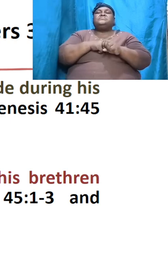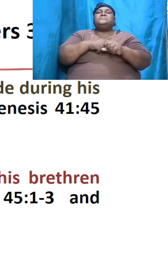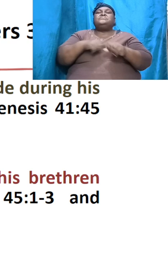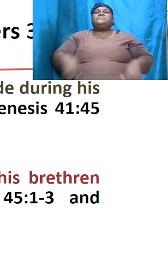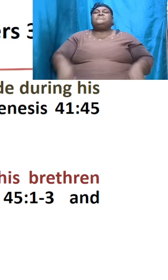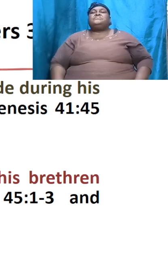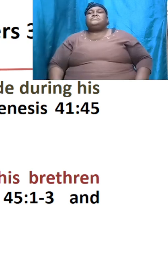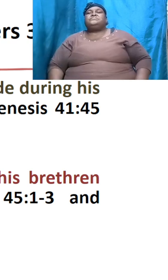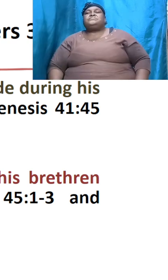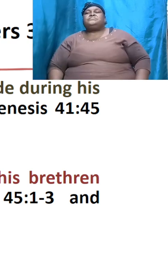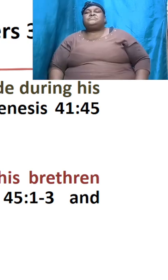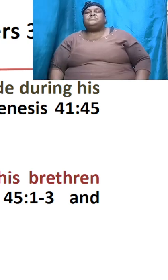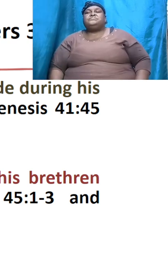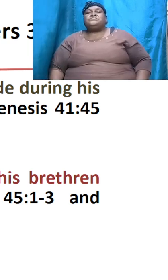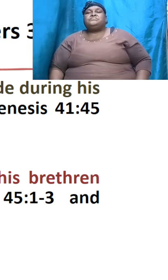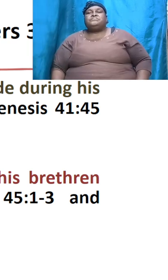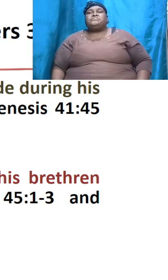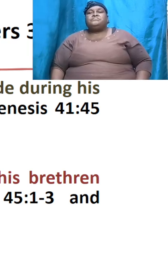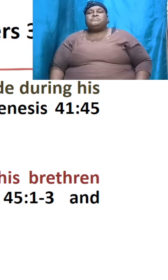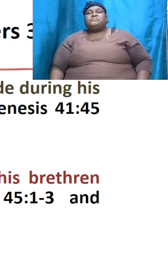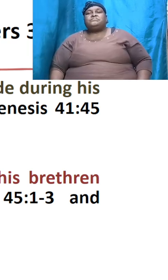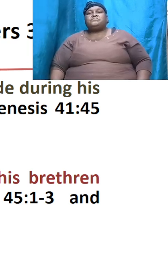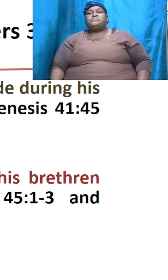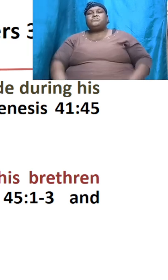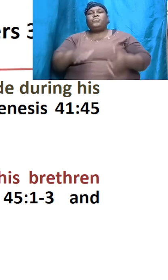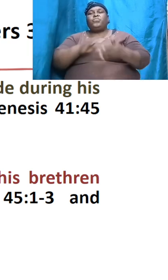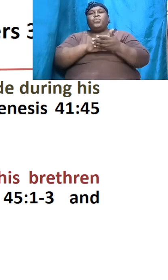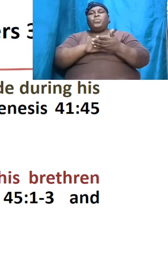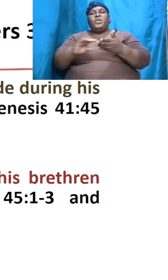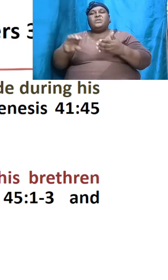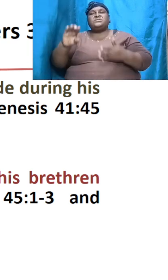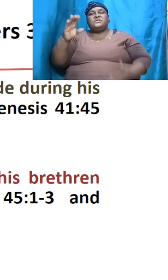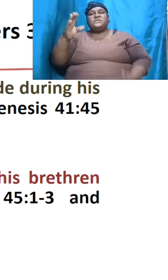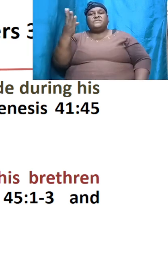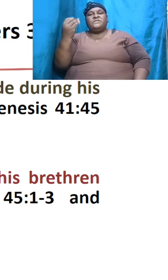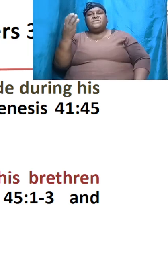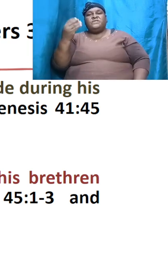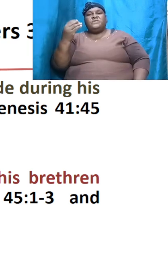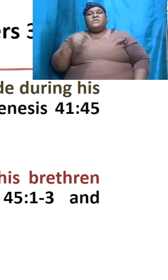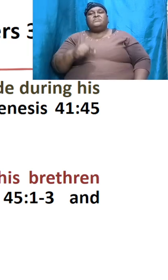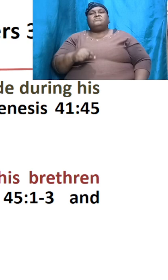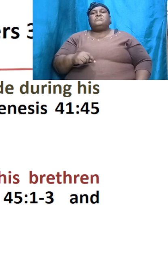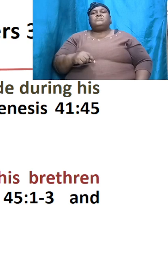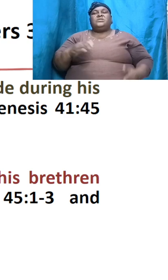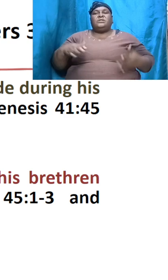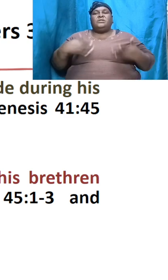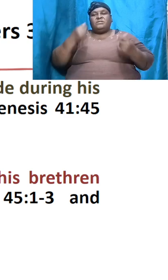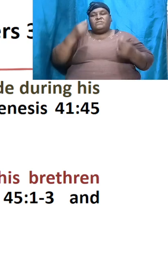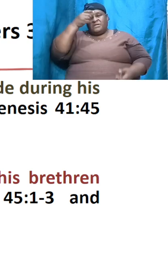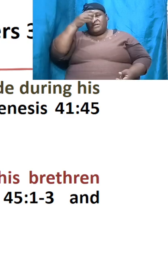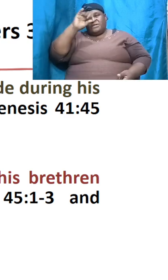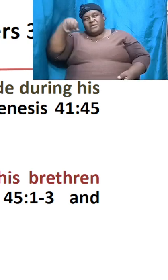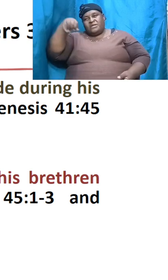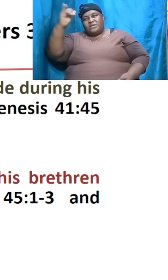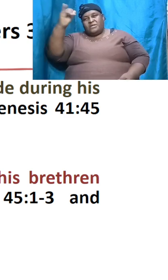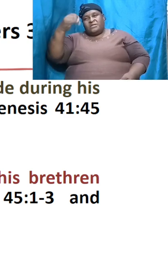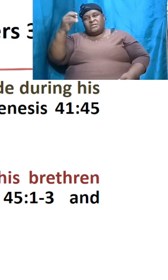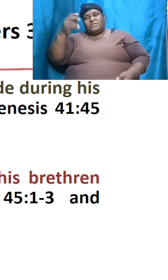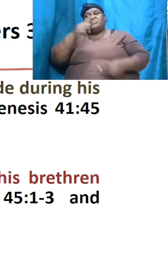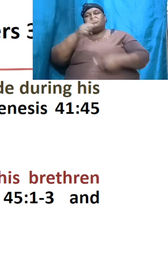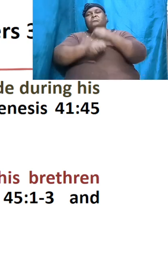for his name look at Acts chapter 15 and verse 14 the life of Joseph typifies